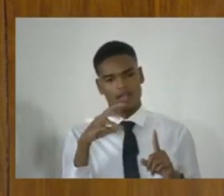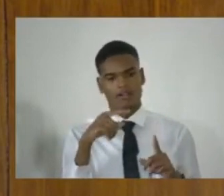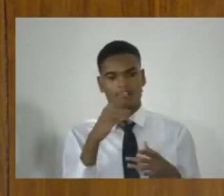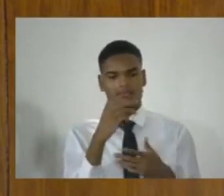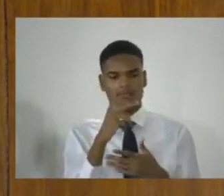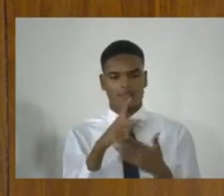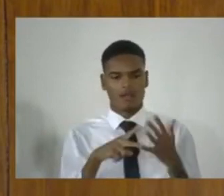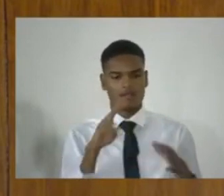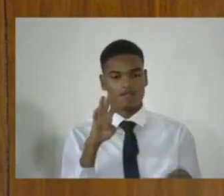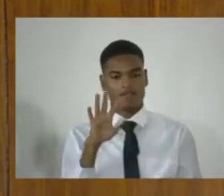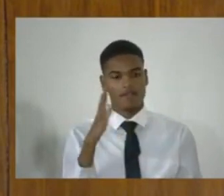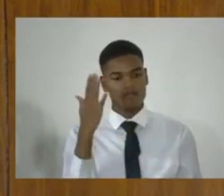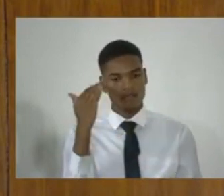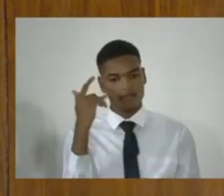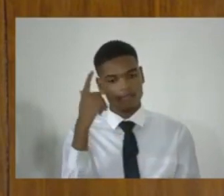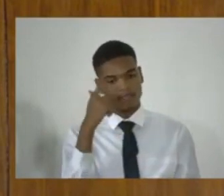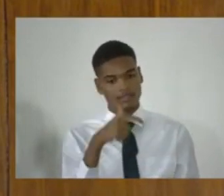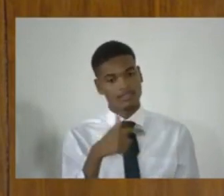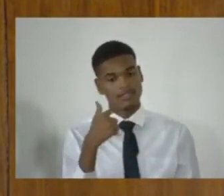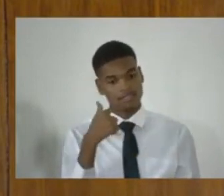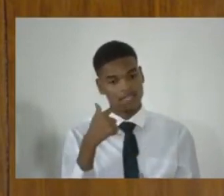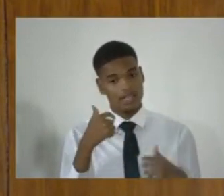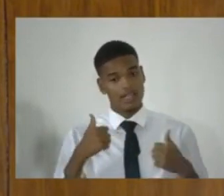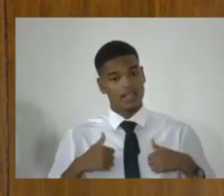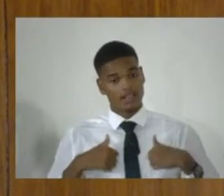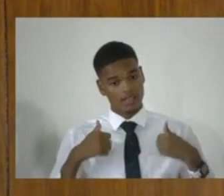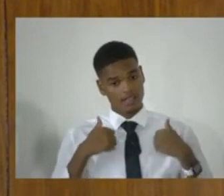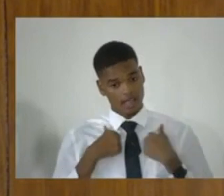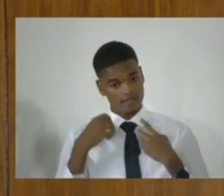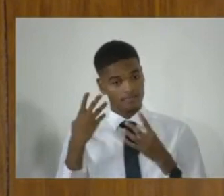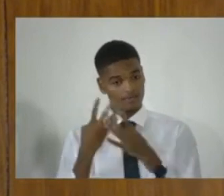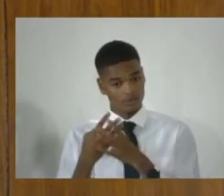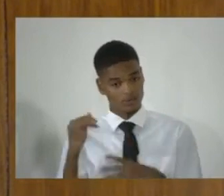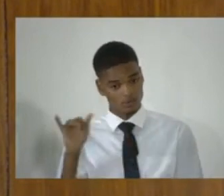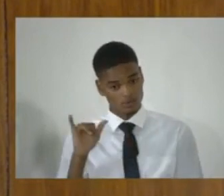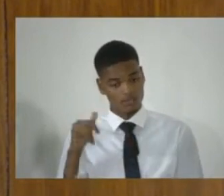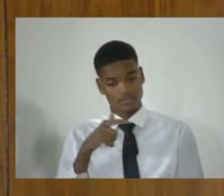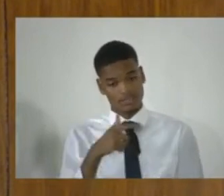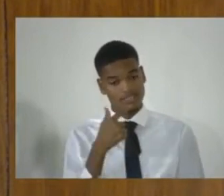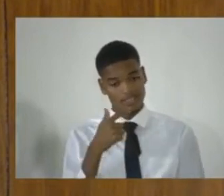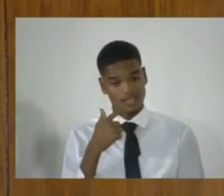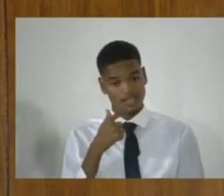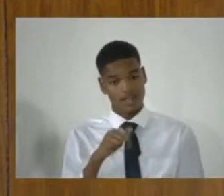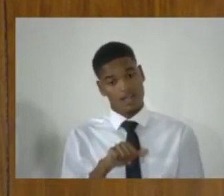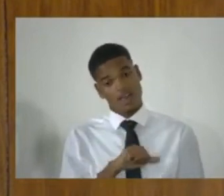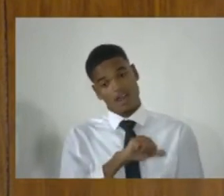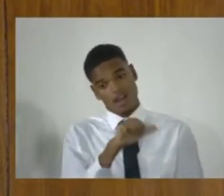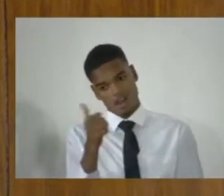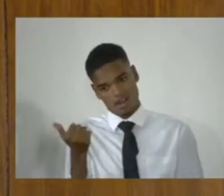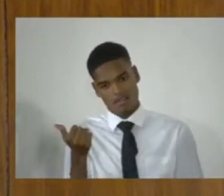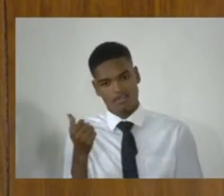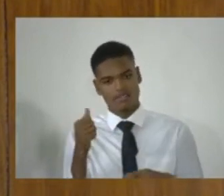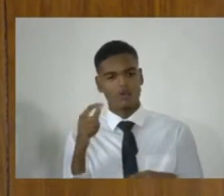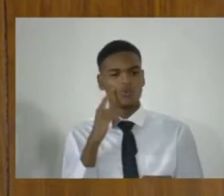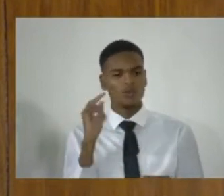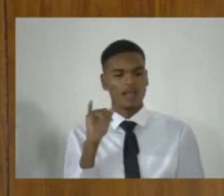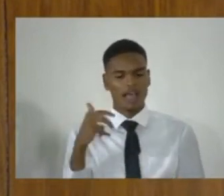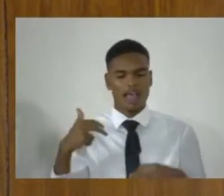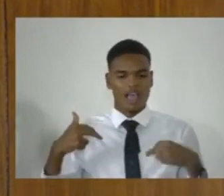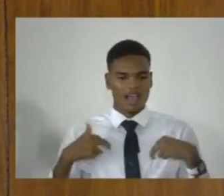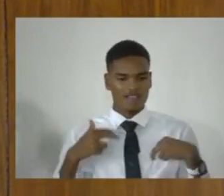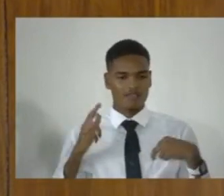it attracts a mandatory life sentence. It is another form of being in possession of a firearm or ammunition